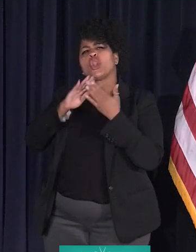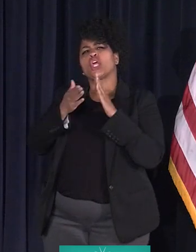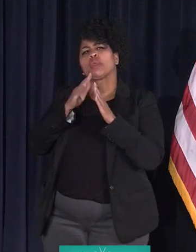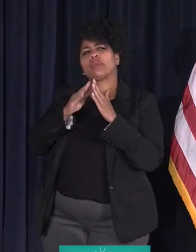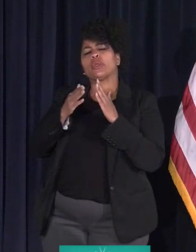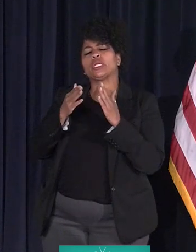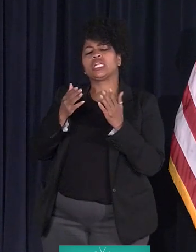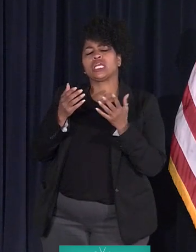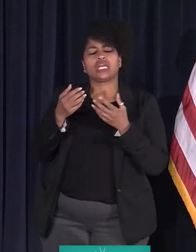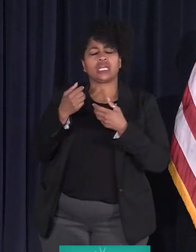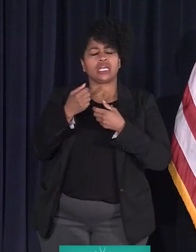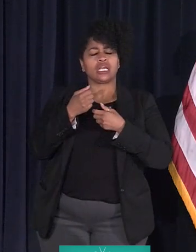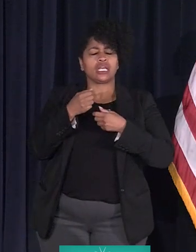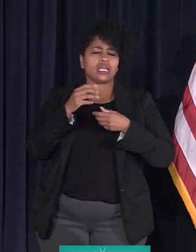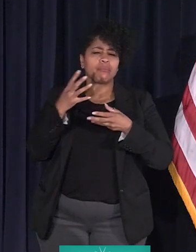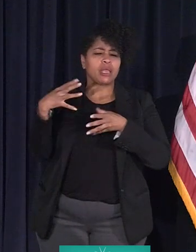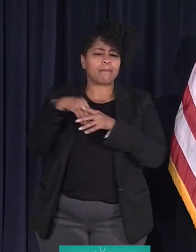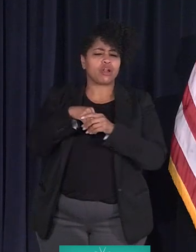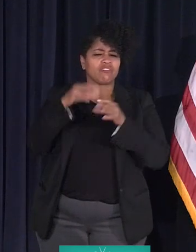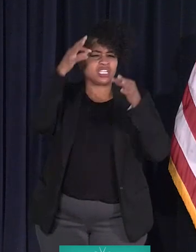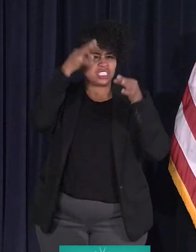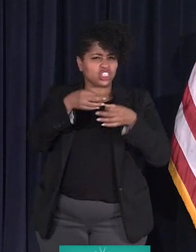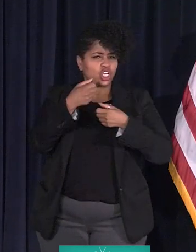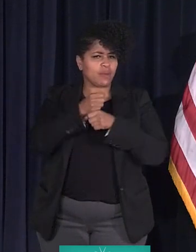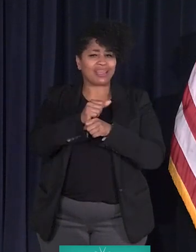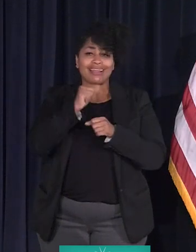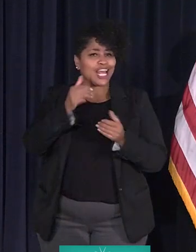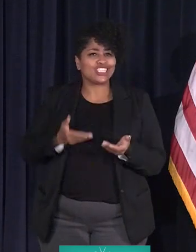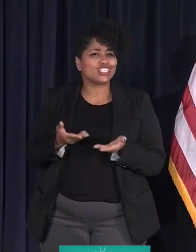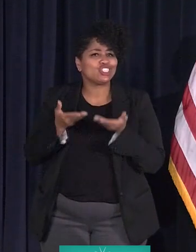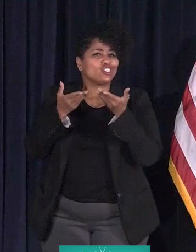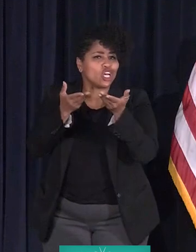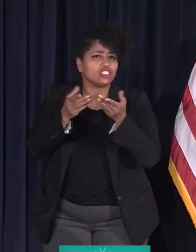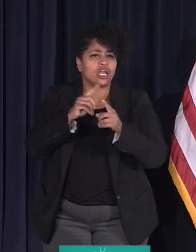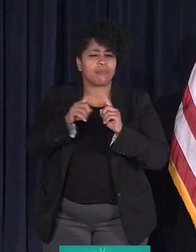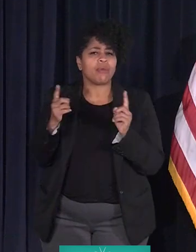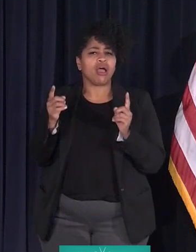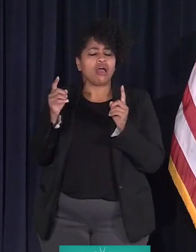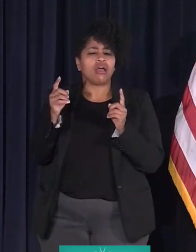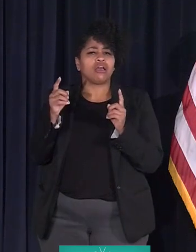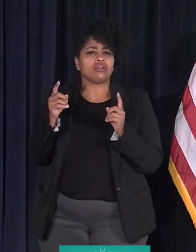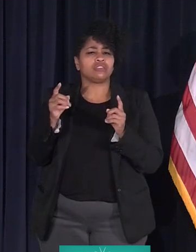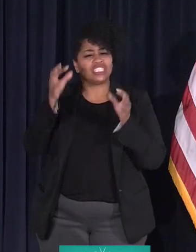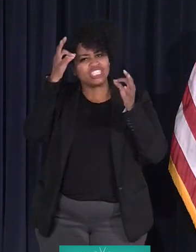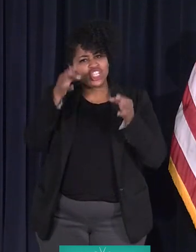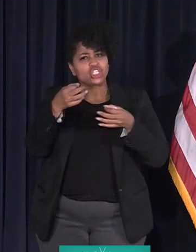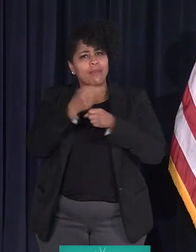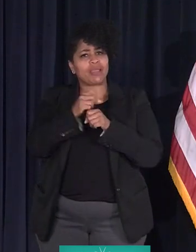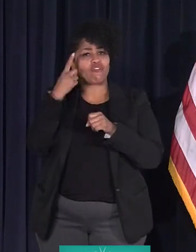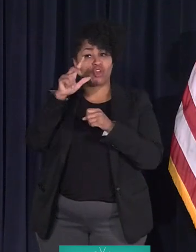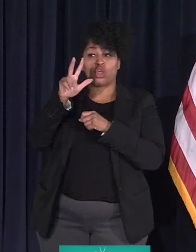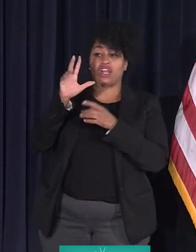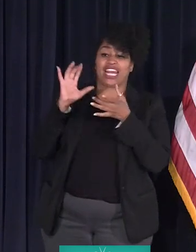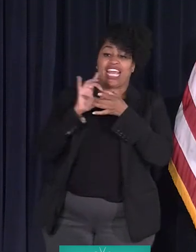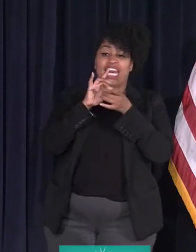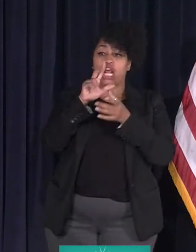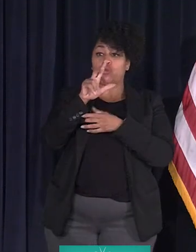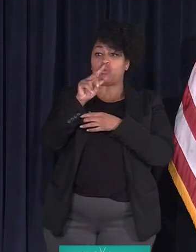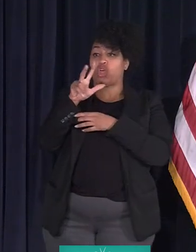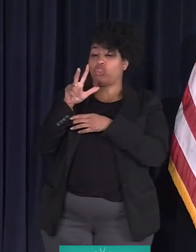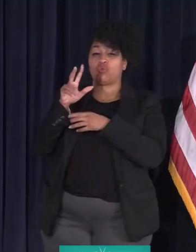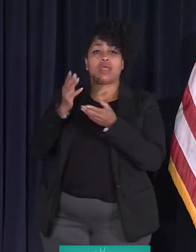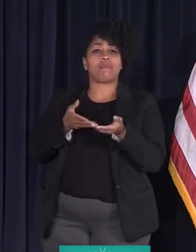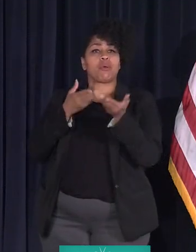not suggestions, but decision-making, in this Connect 313 proposal? So is Josh